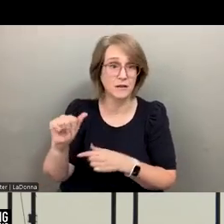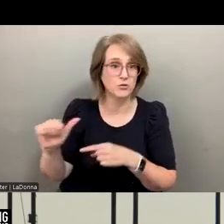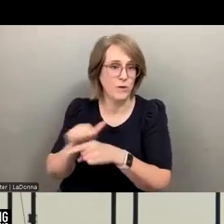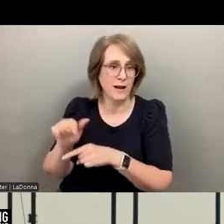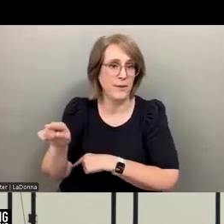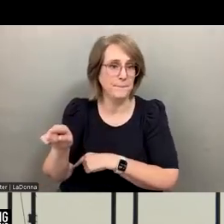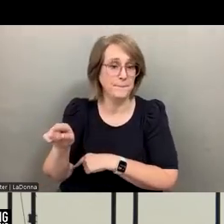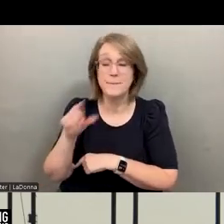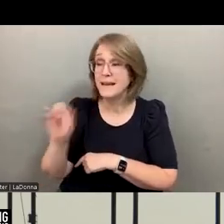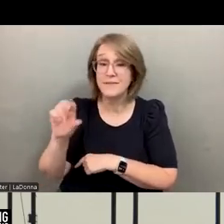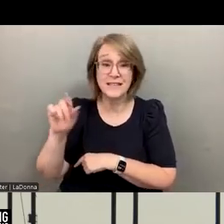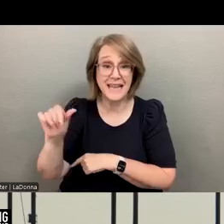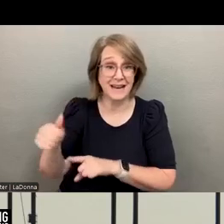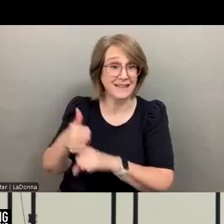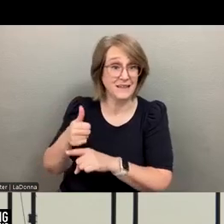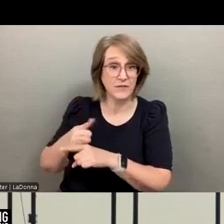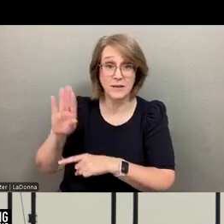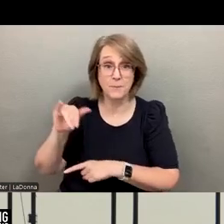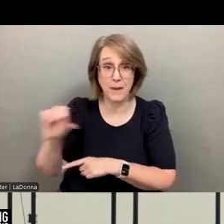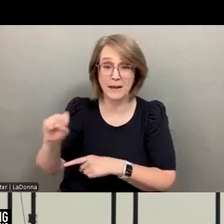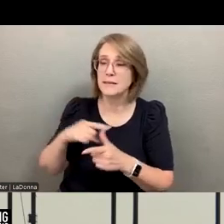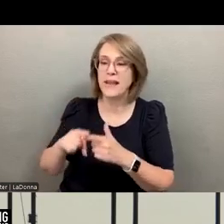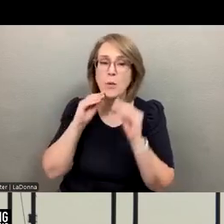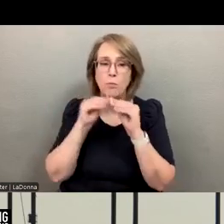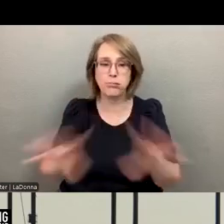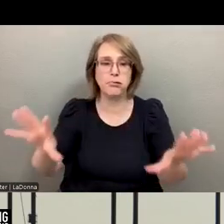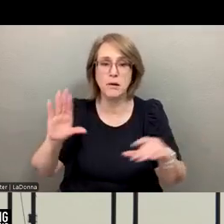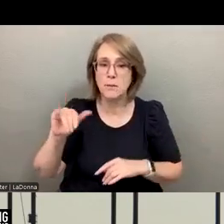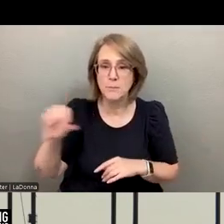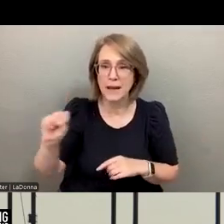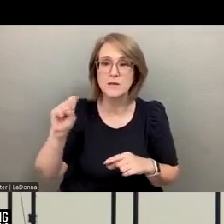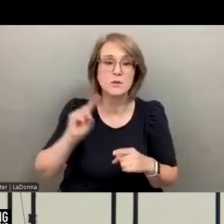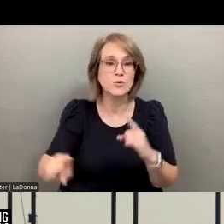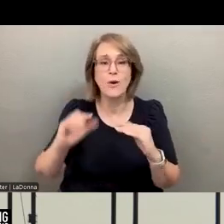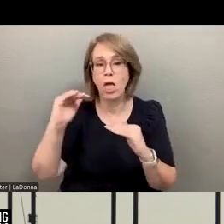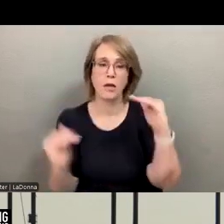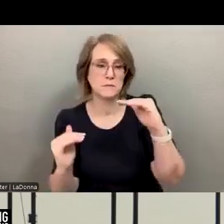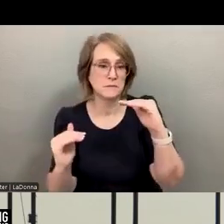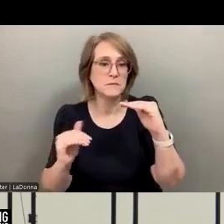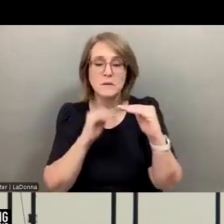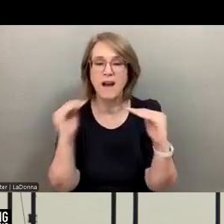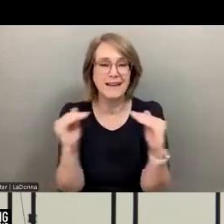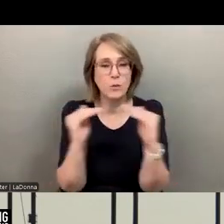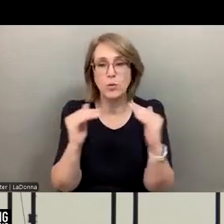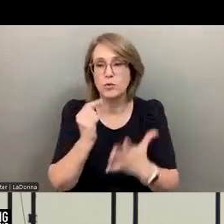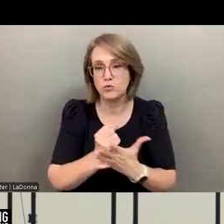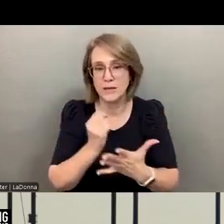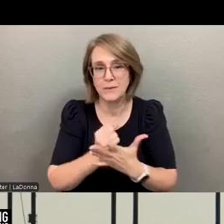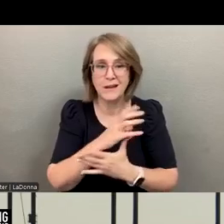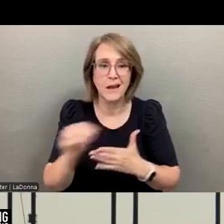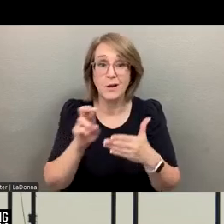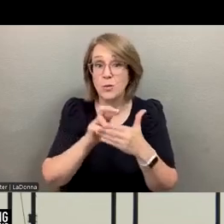and if that data is bias, then it can perpetrate those biases, leading to unequal treatment and